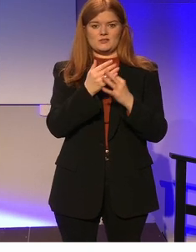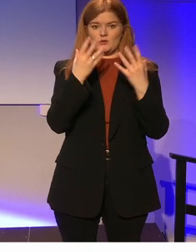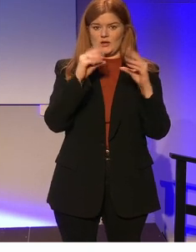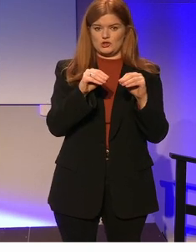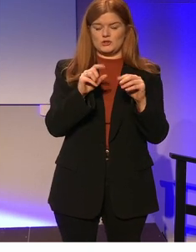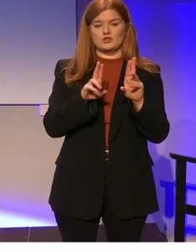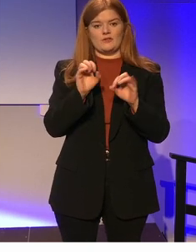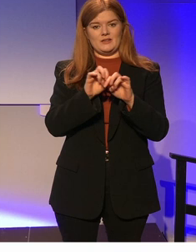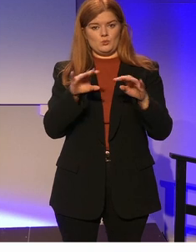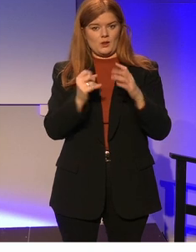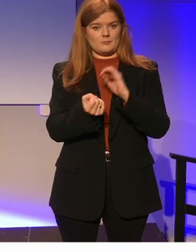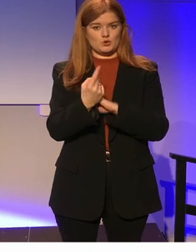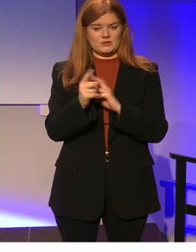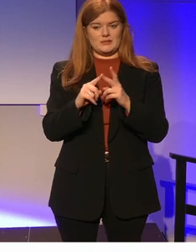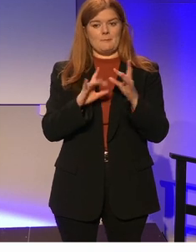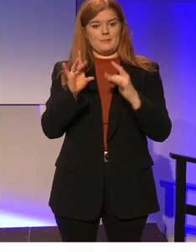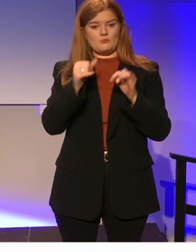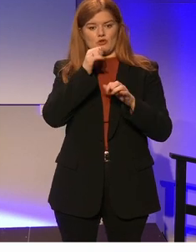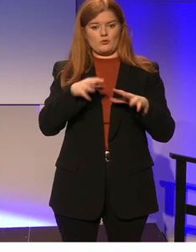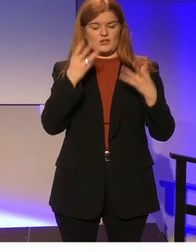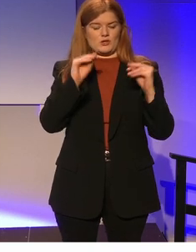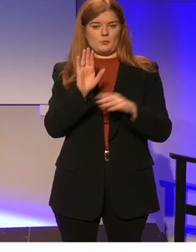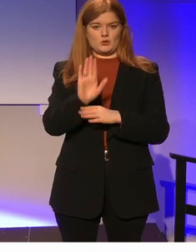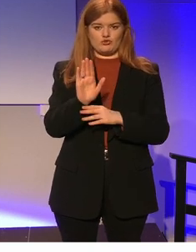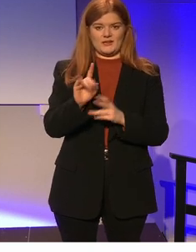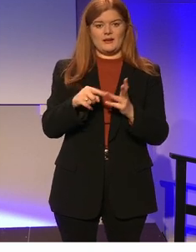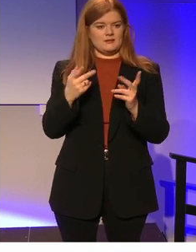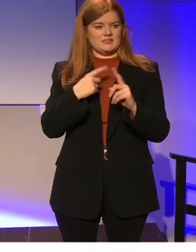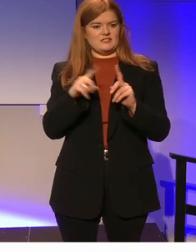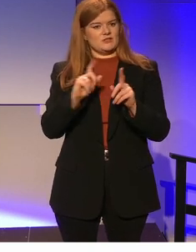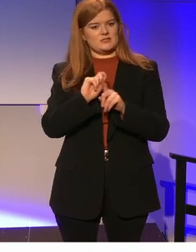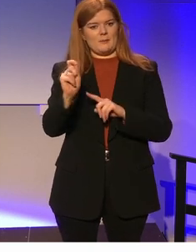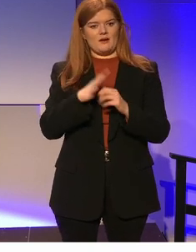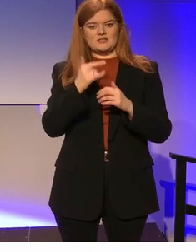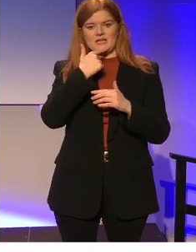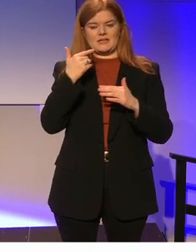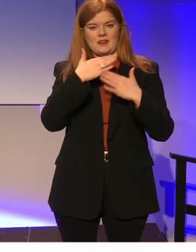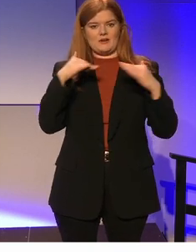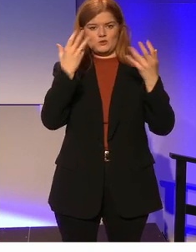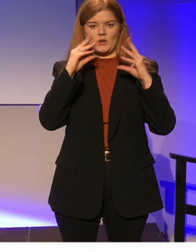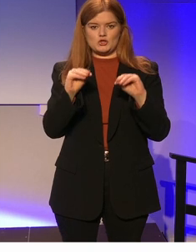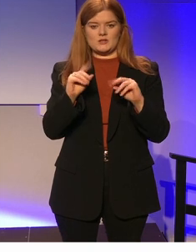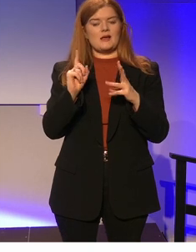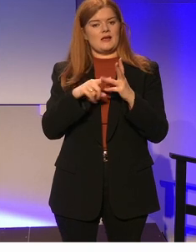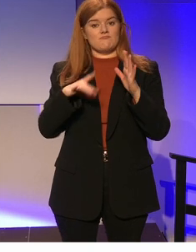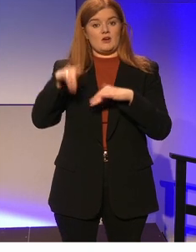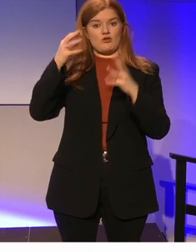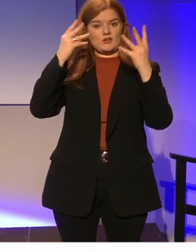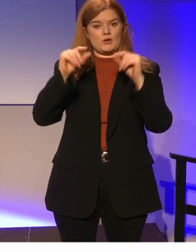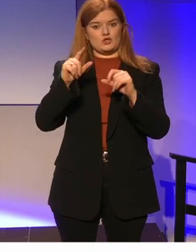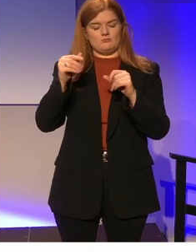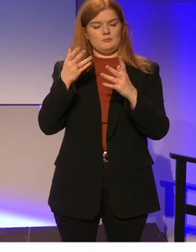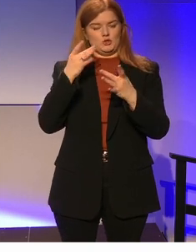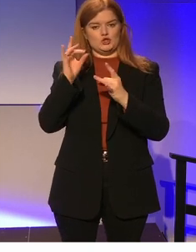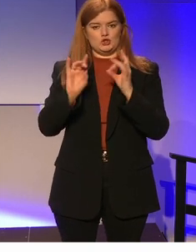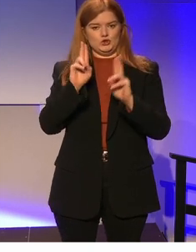equal opportunity make primary education compulsory and different forms of secondary education and higher education